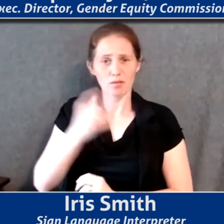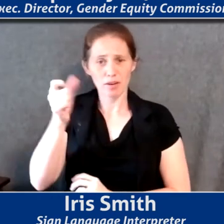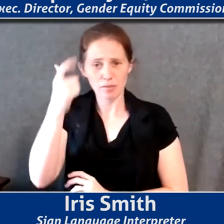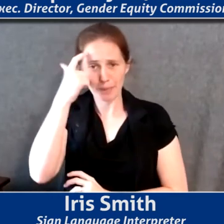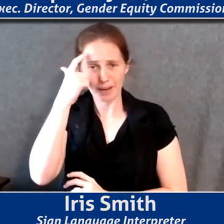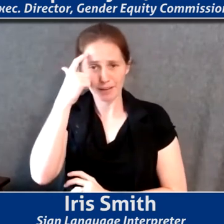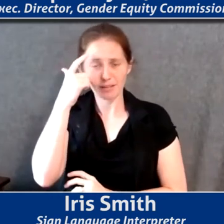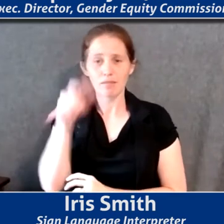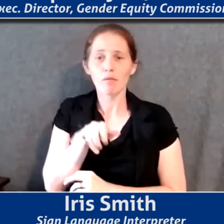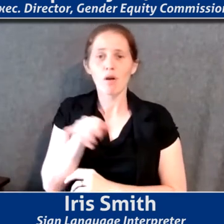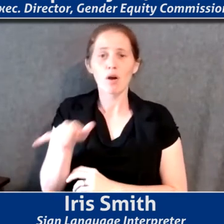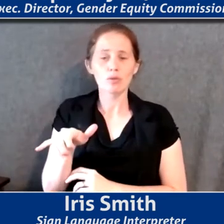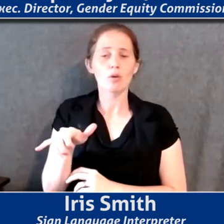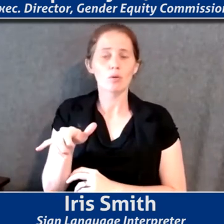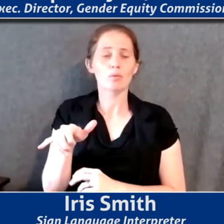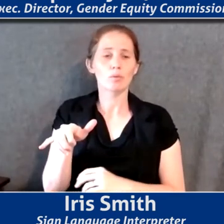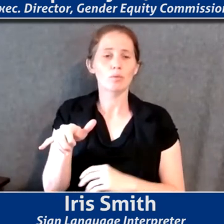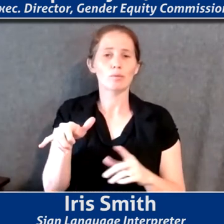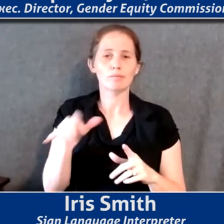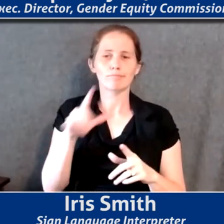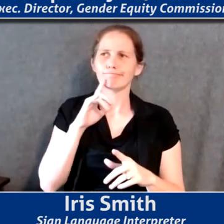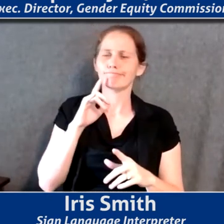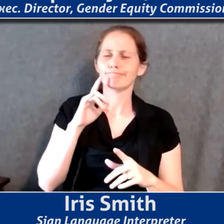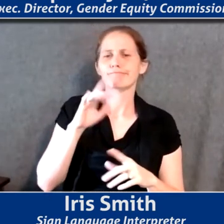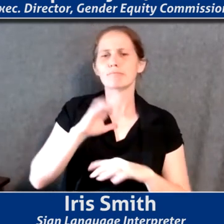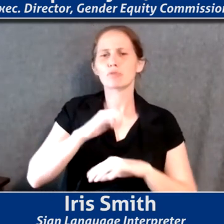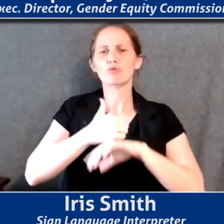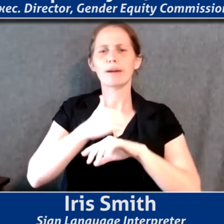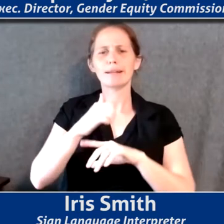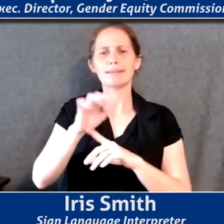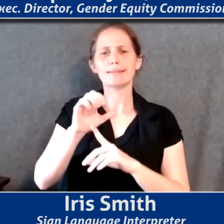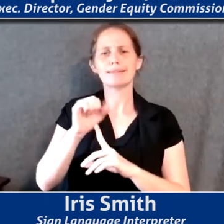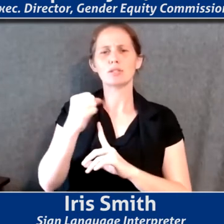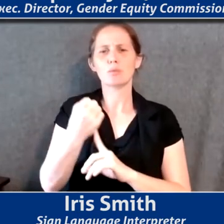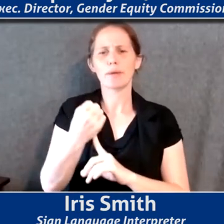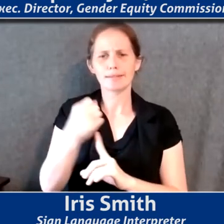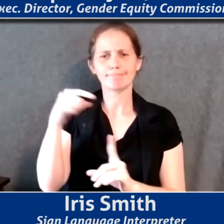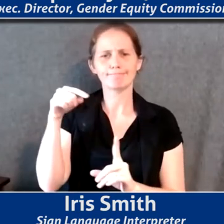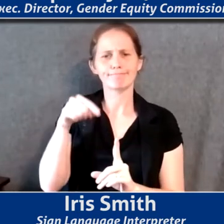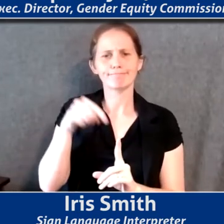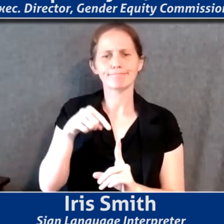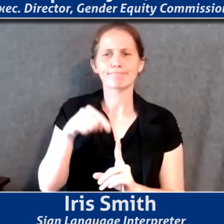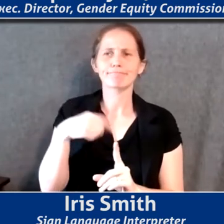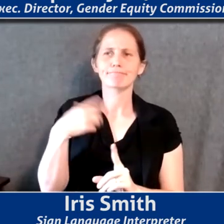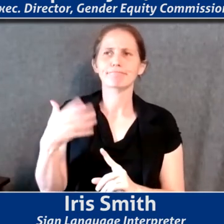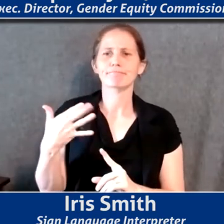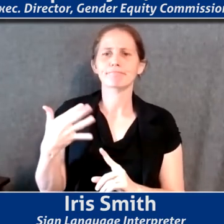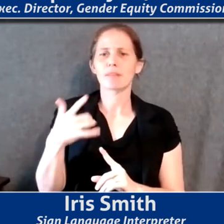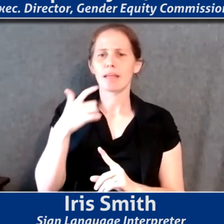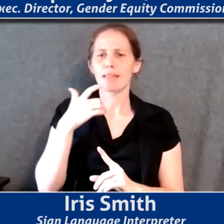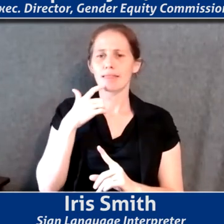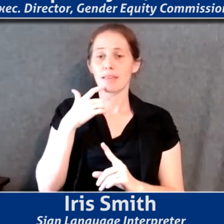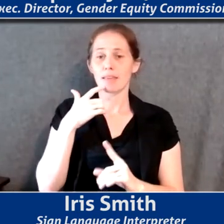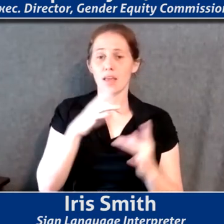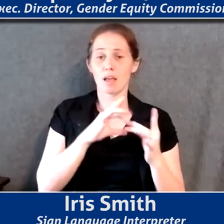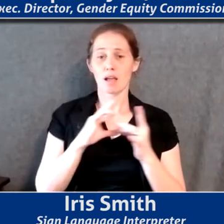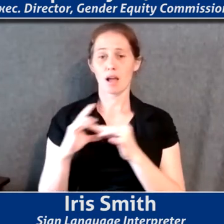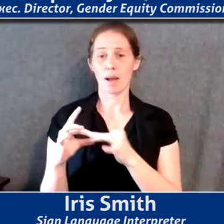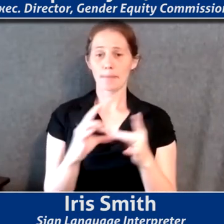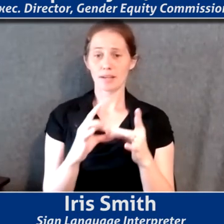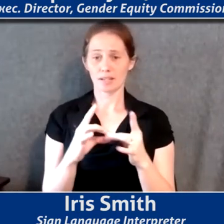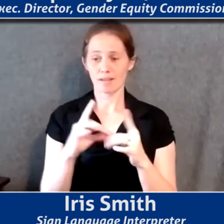also created situations in which the combination of certain kinds of